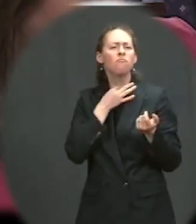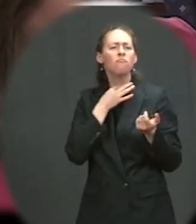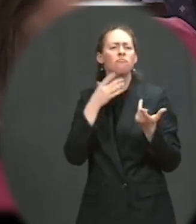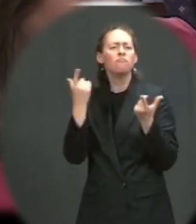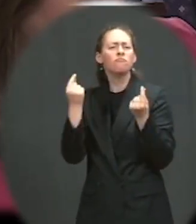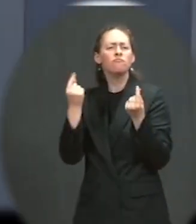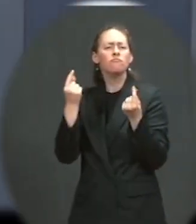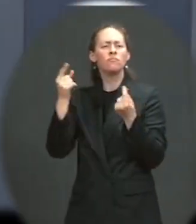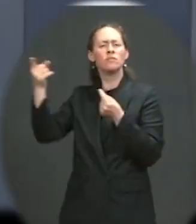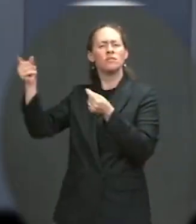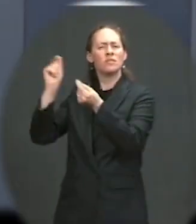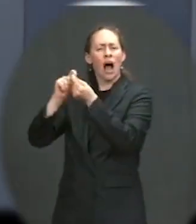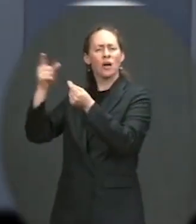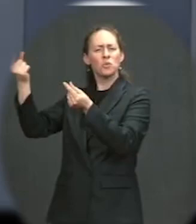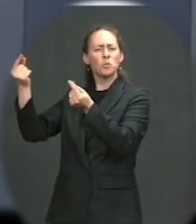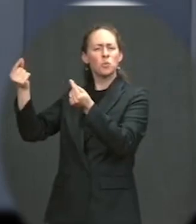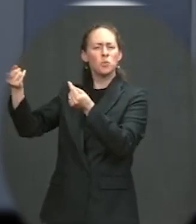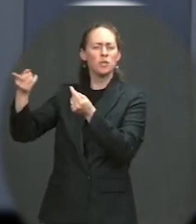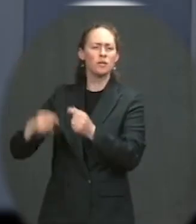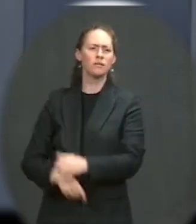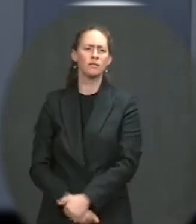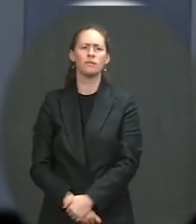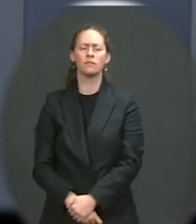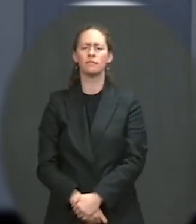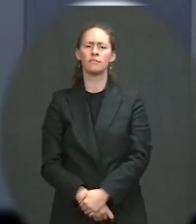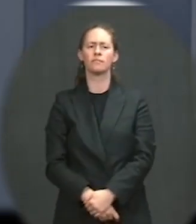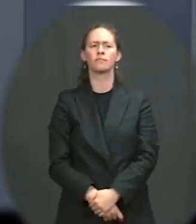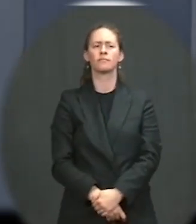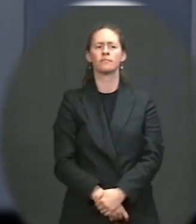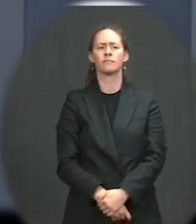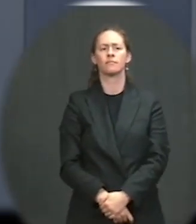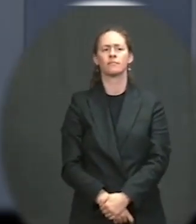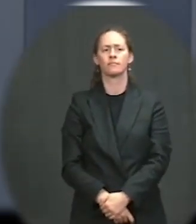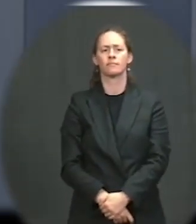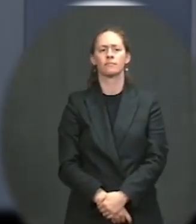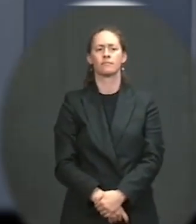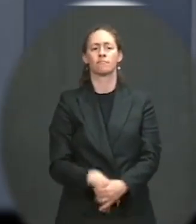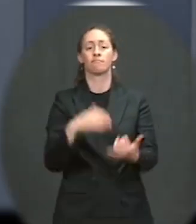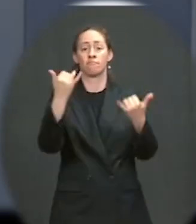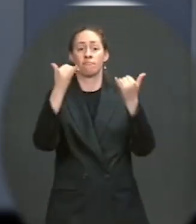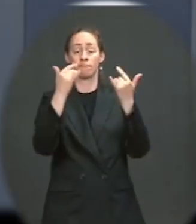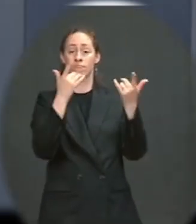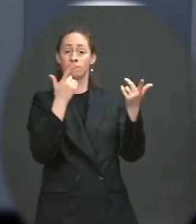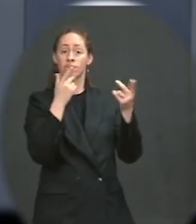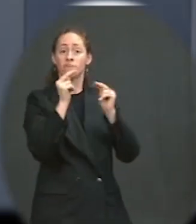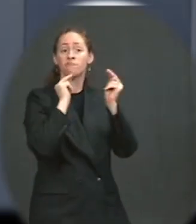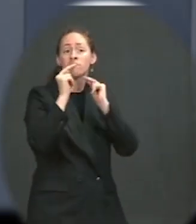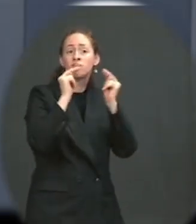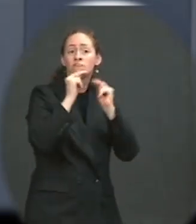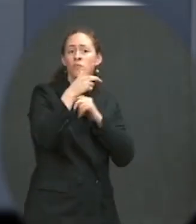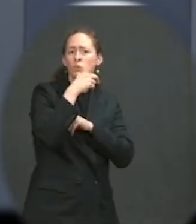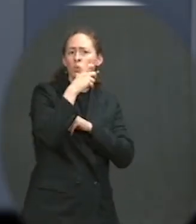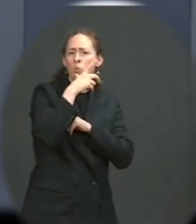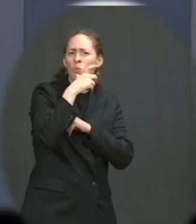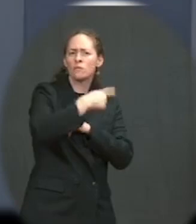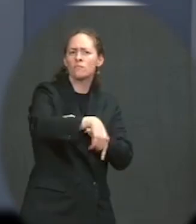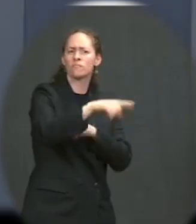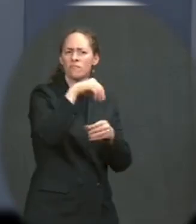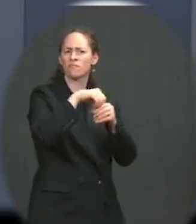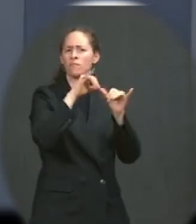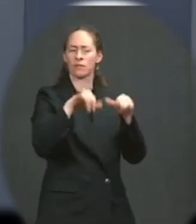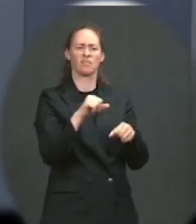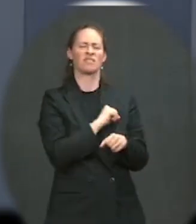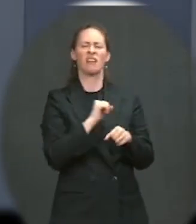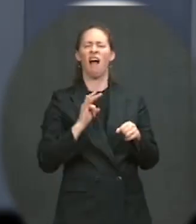play? Sure. Well, I would say that the negotiations are primarily being led at a staff level by Louisa Terrell, Steve Reschetti, and Brian Deese,